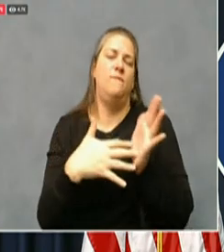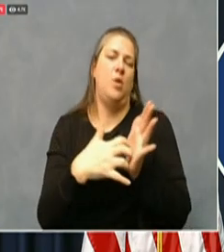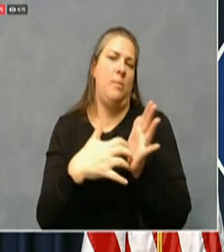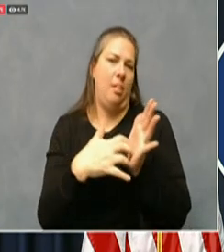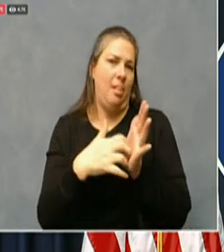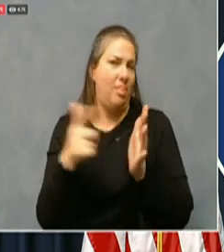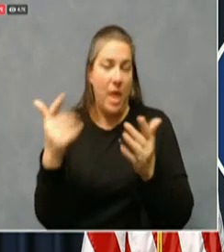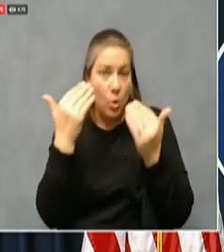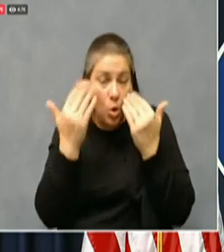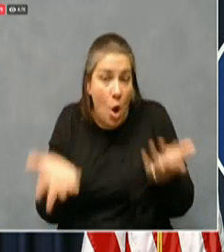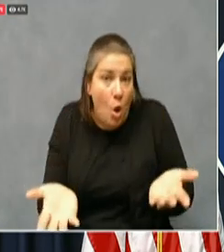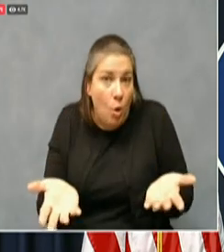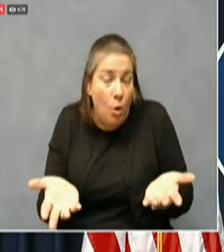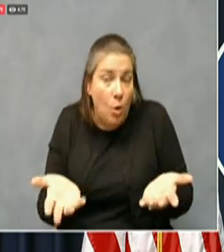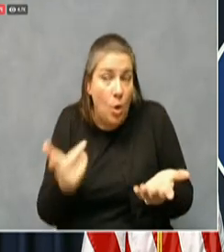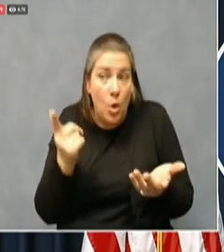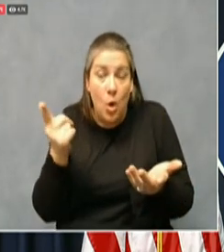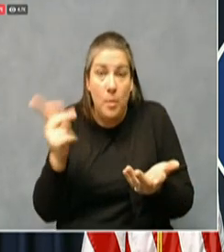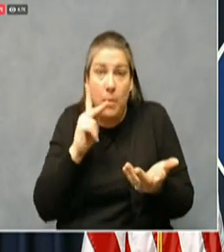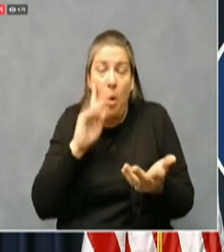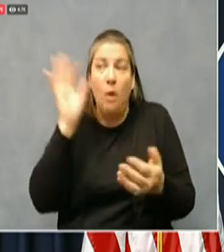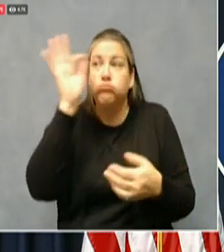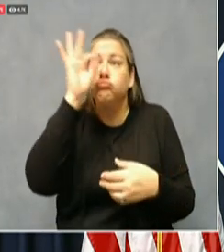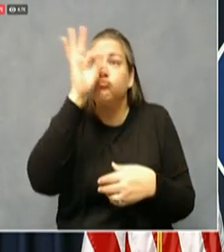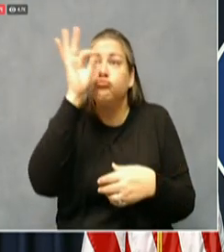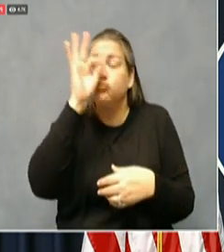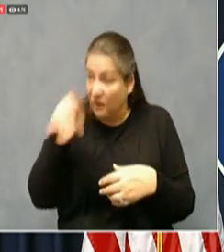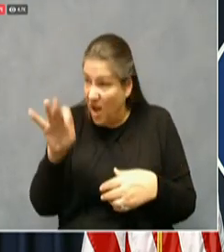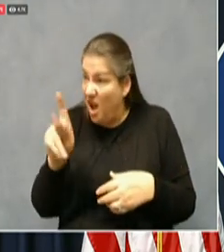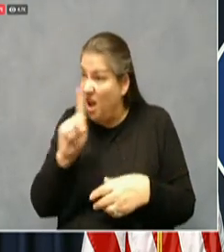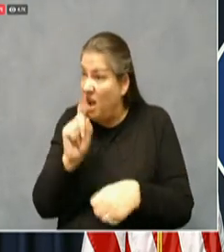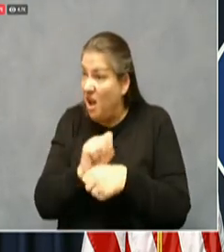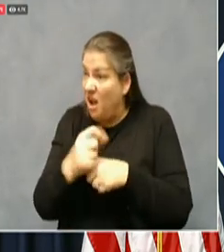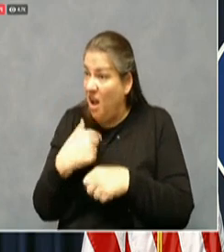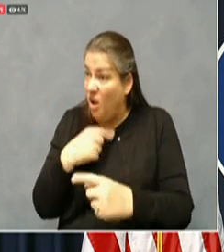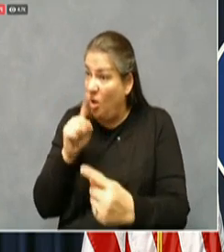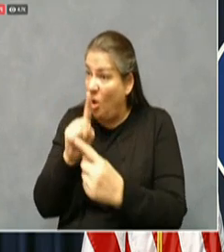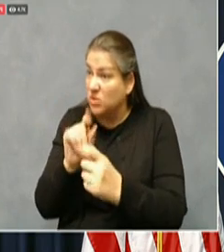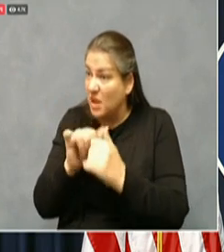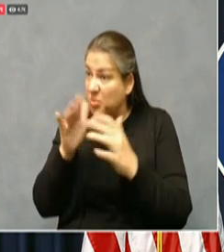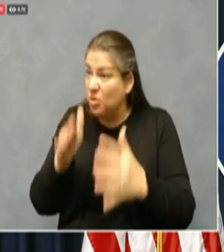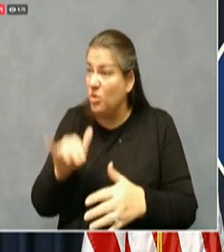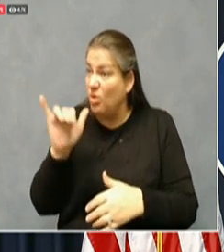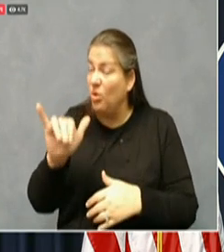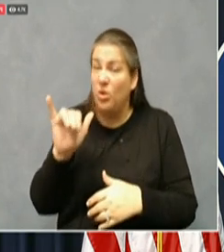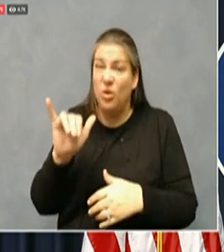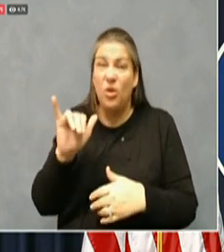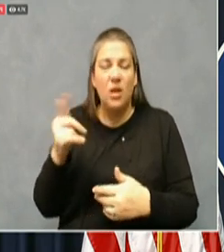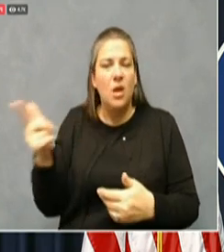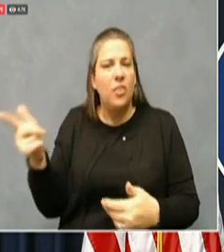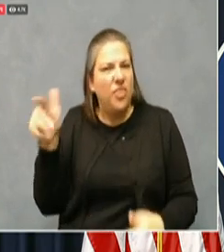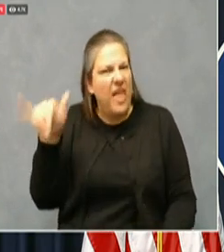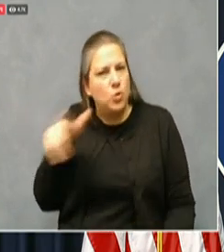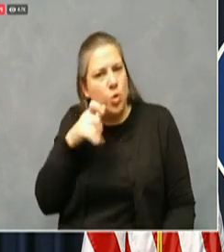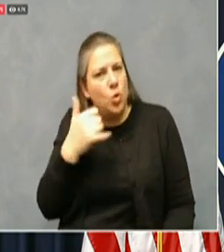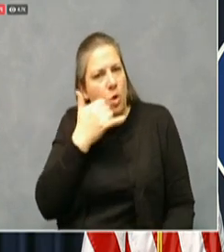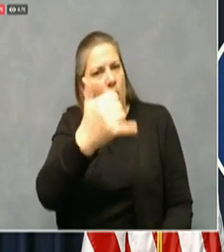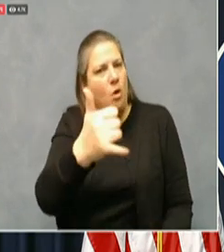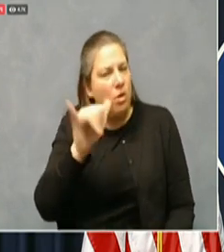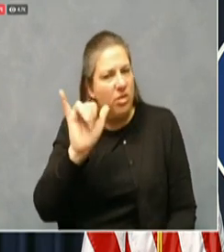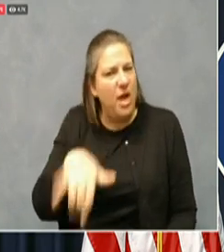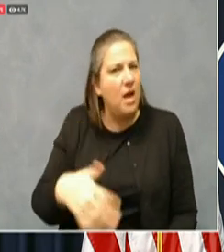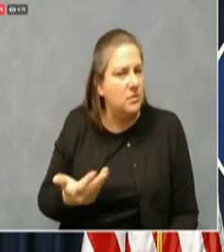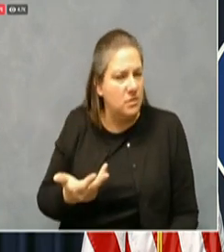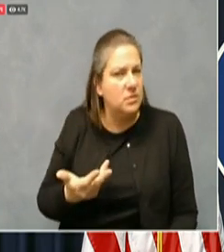Those that might might be, um, exposed, uh, might might suffer the ultimate worst